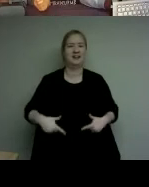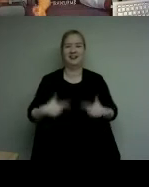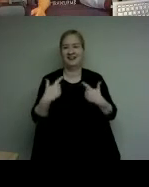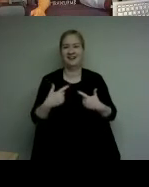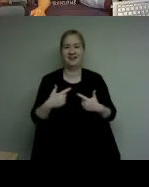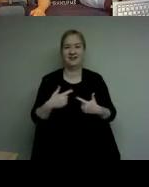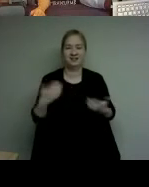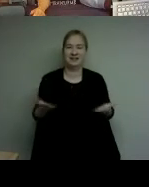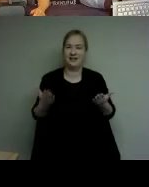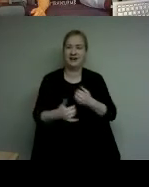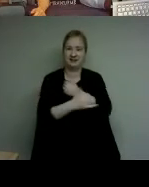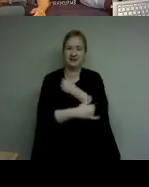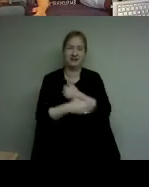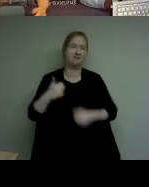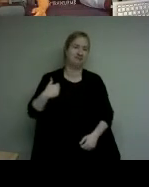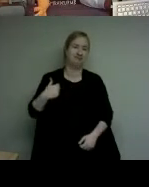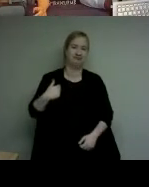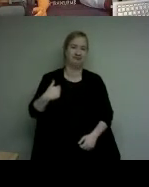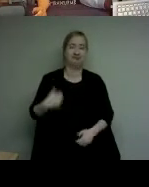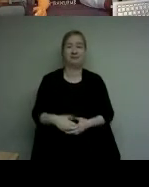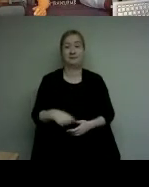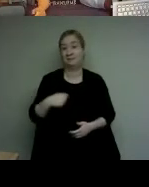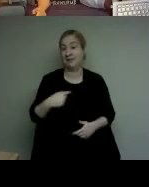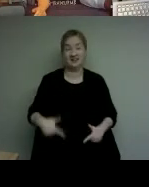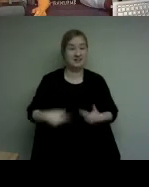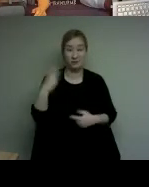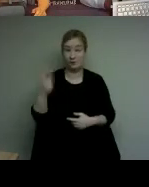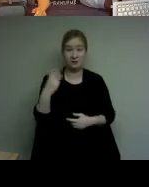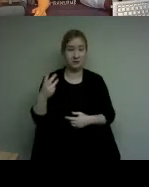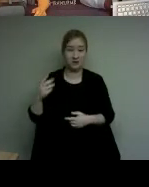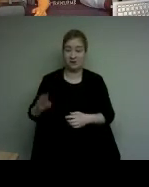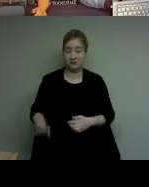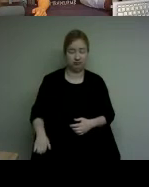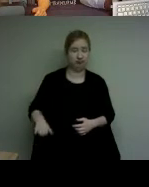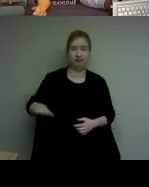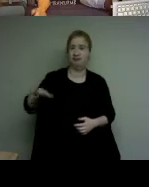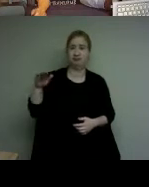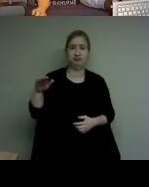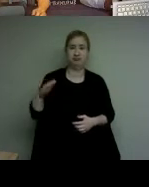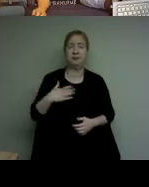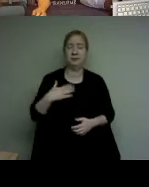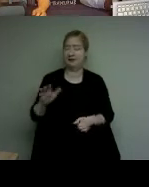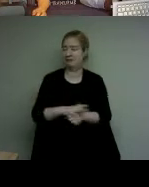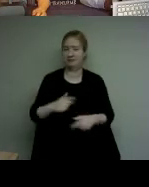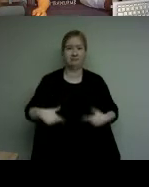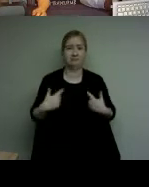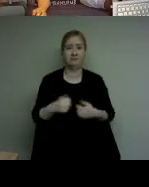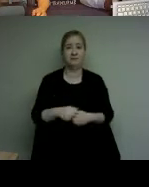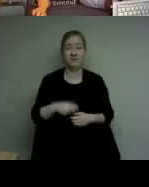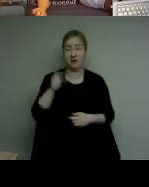i was born in winnipeg and i have lived in winnipeg my entire life growing up i saw the perseverance and dedication